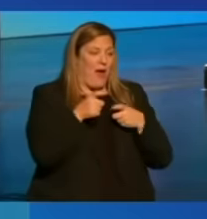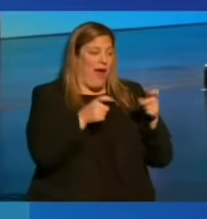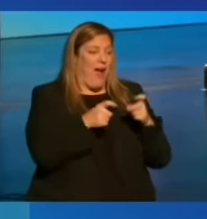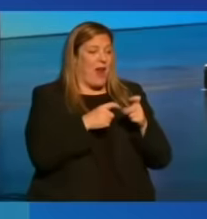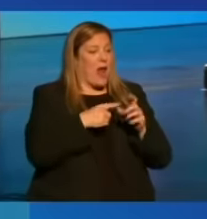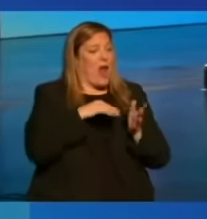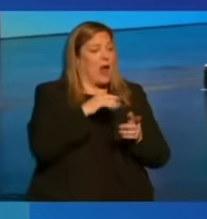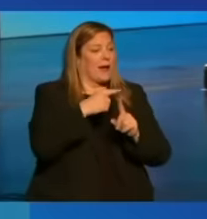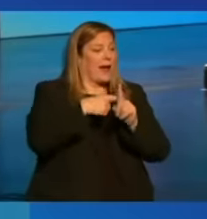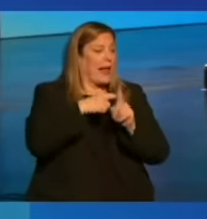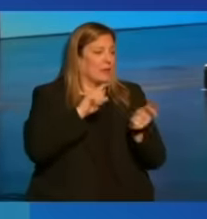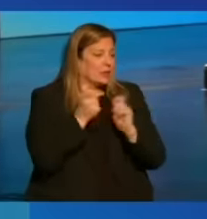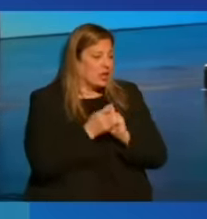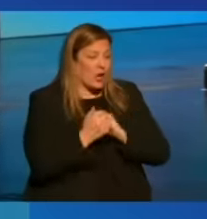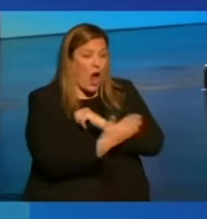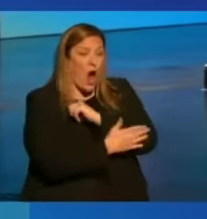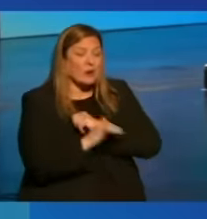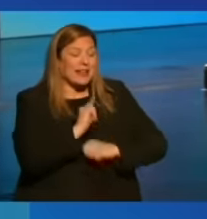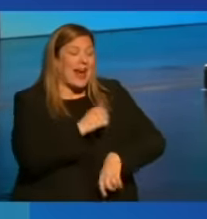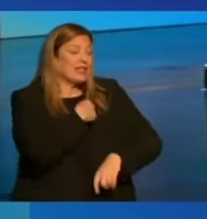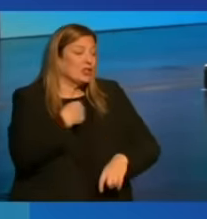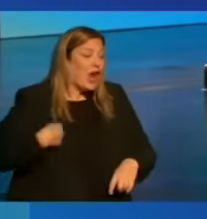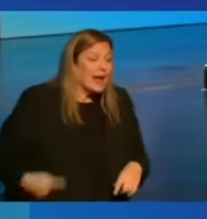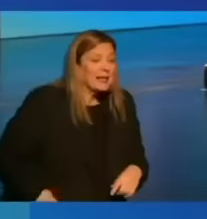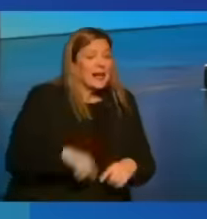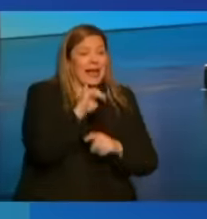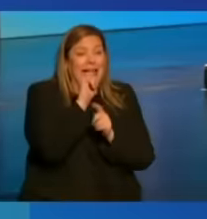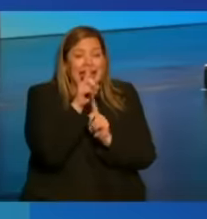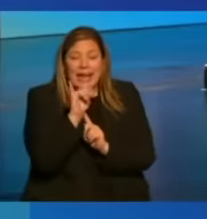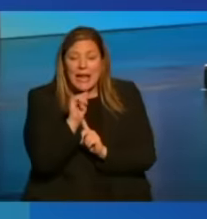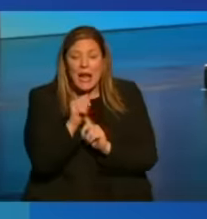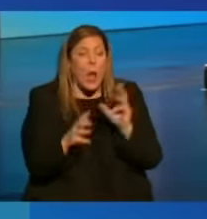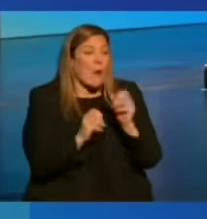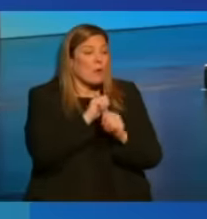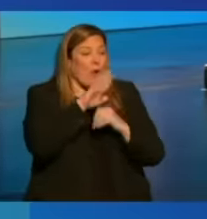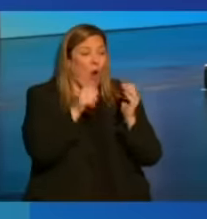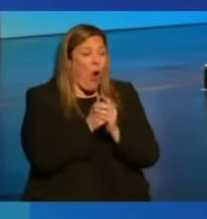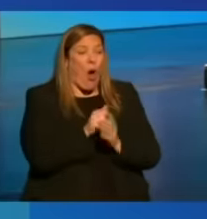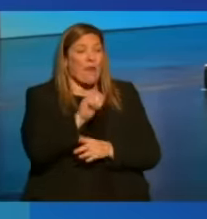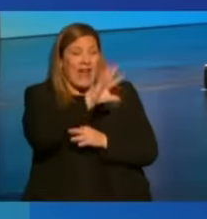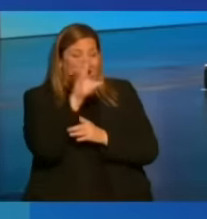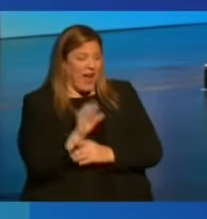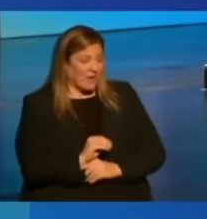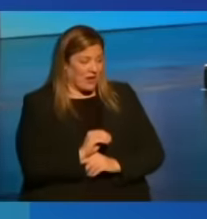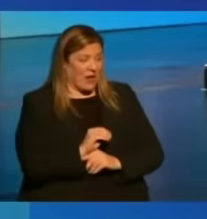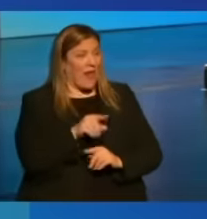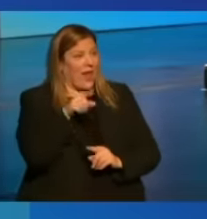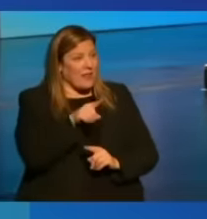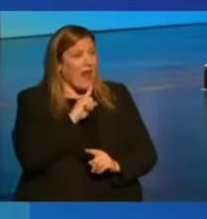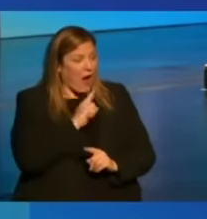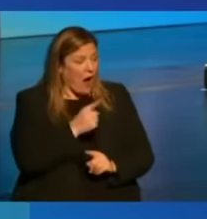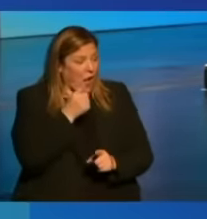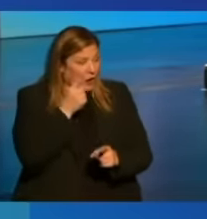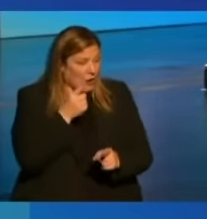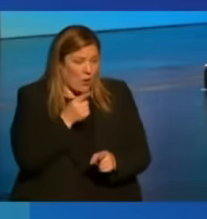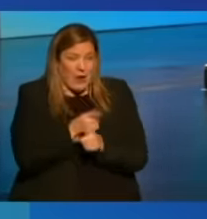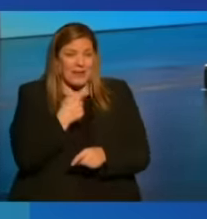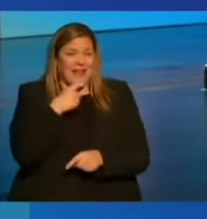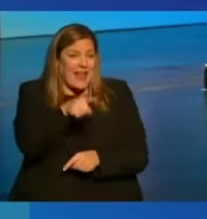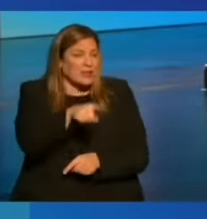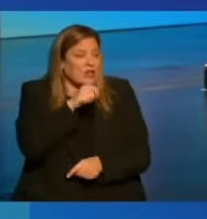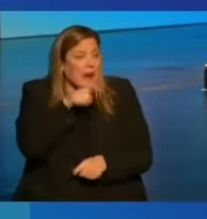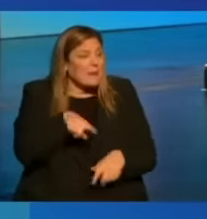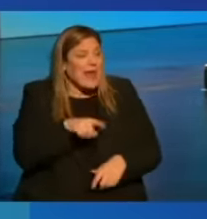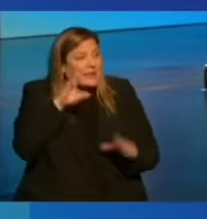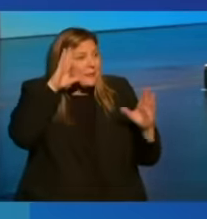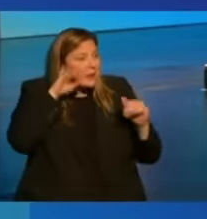Countries like China, countries like India, not to mention most of the African continent, they're absolutely right to insist they shouldn't be expected to